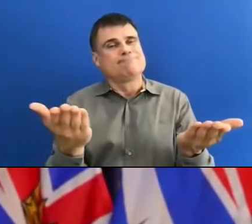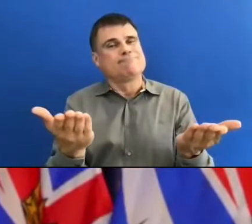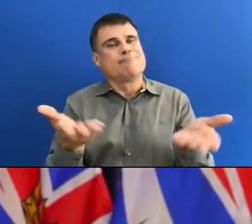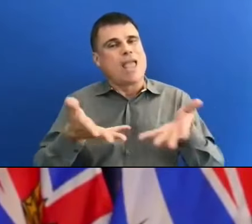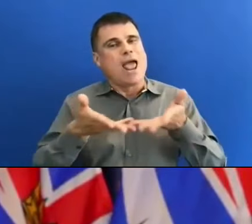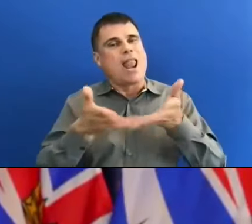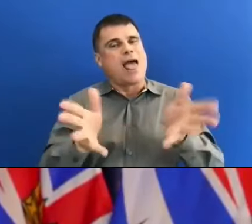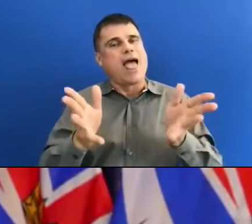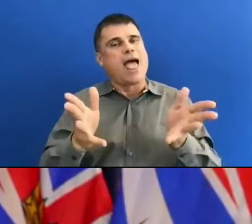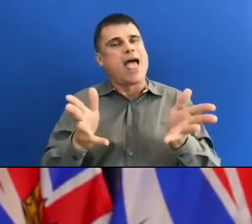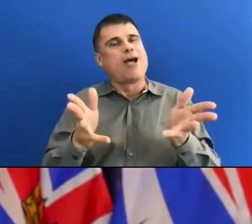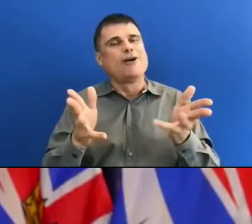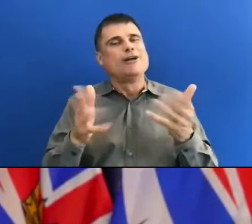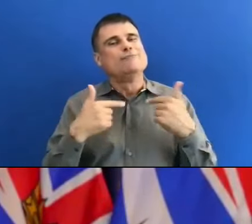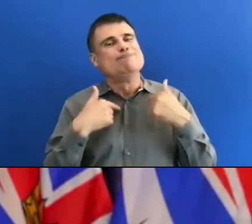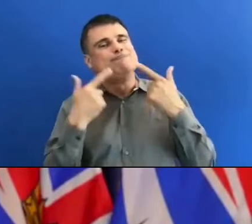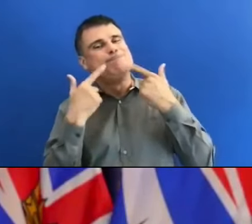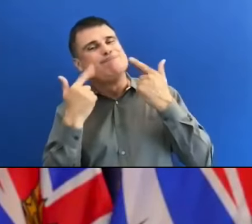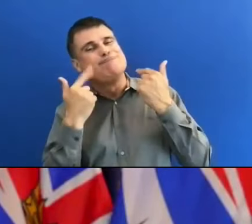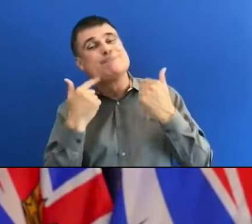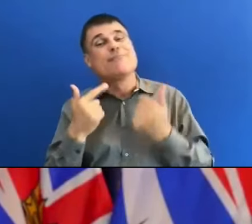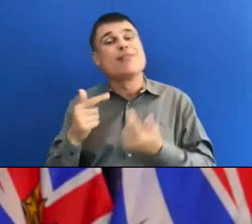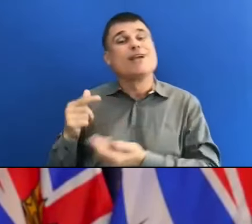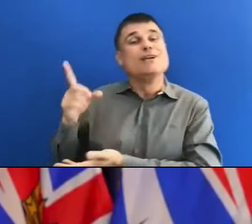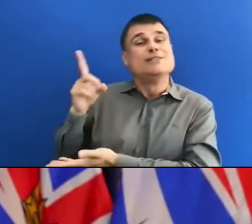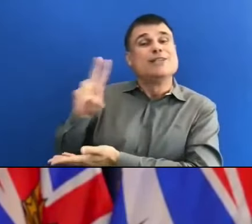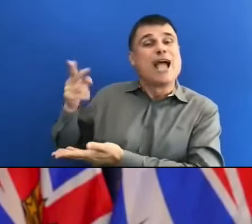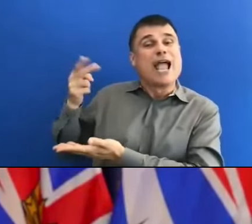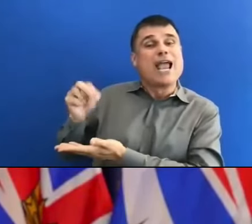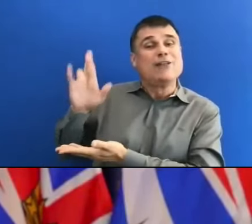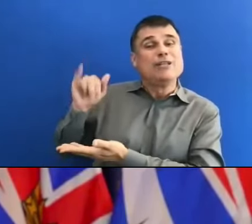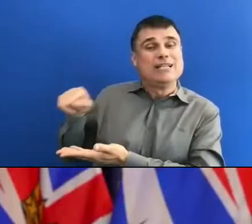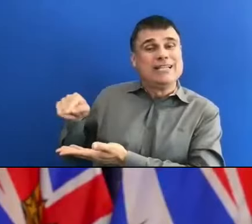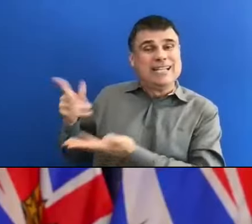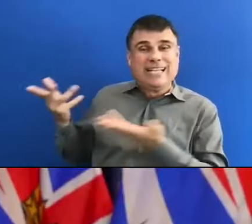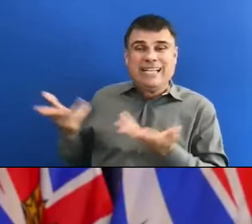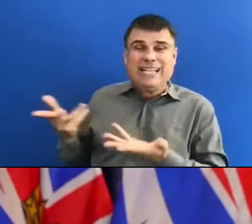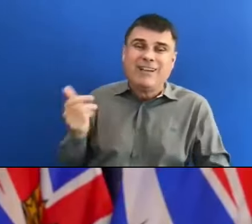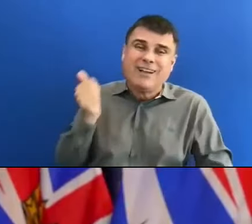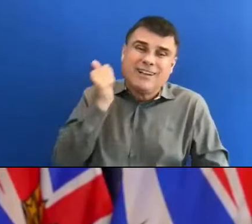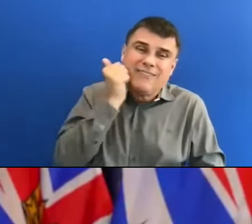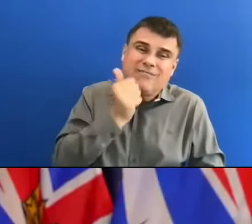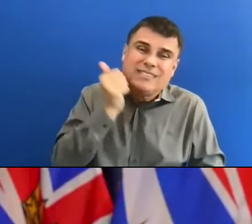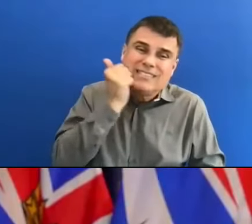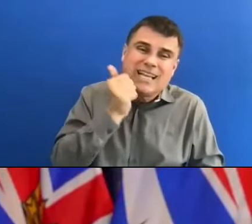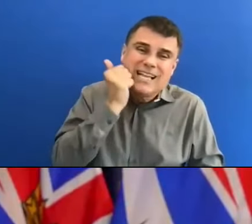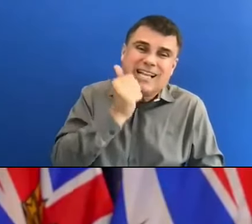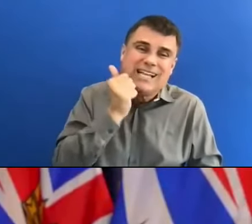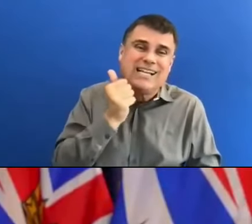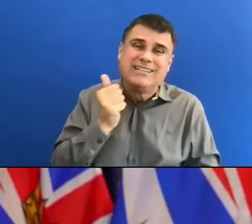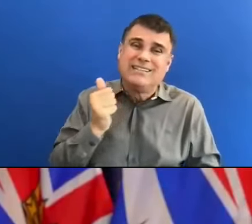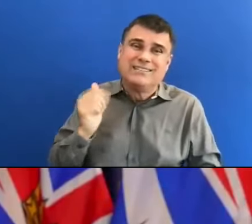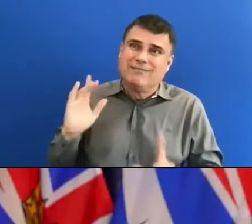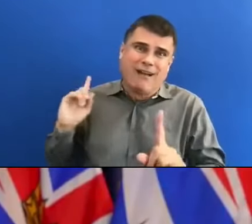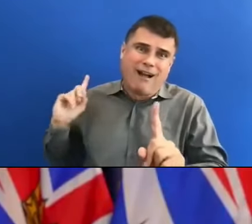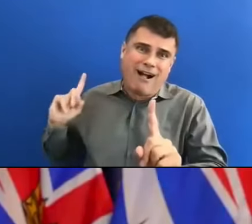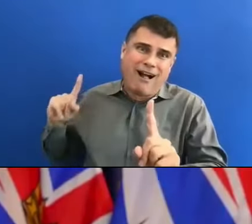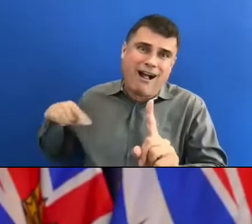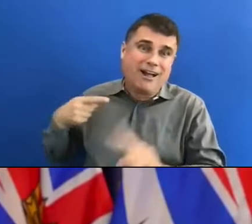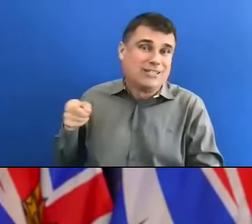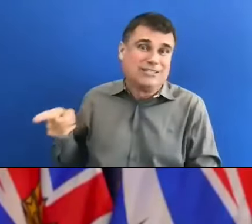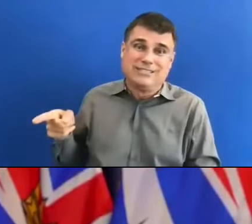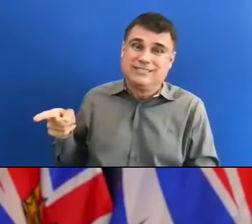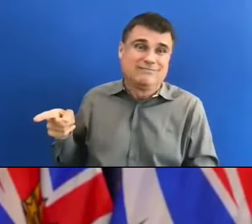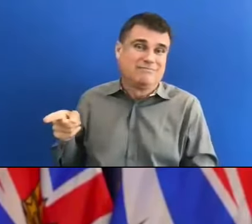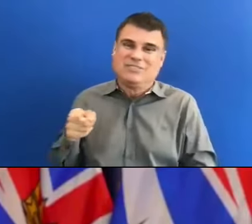everywhere for all of us, for what seems like an eternity, and we're also very grateful, and I know that she doesn't take this very well, so I'm going to stop